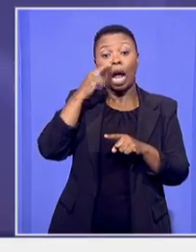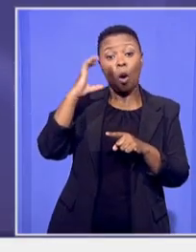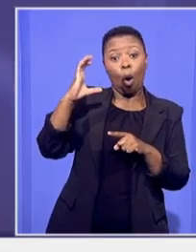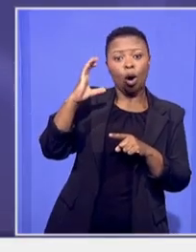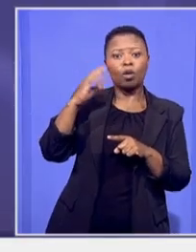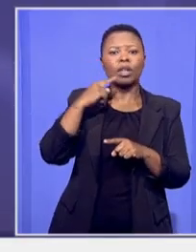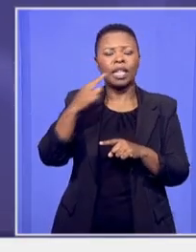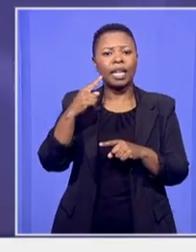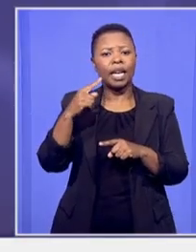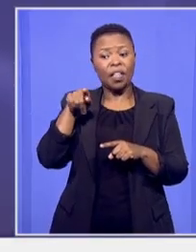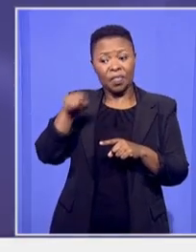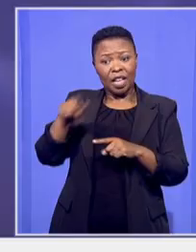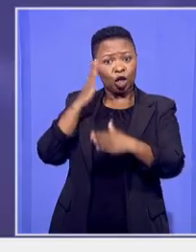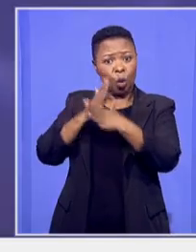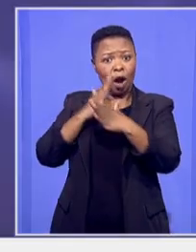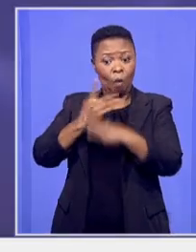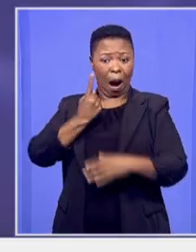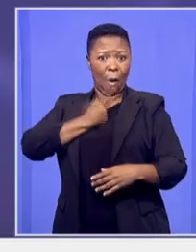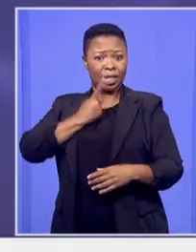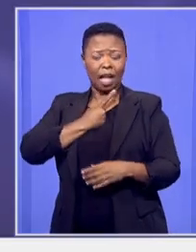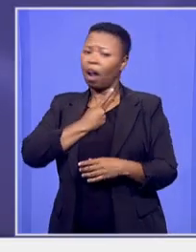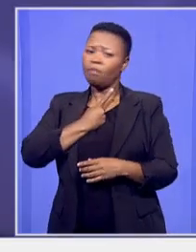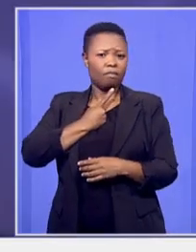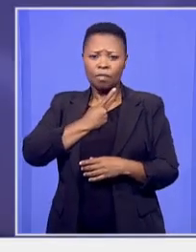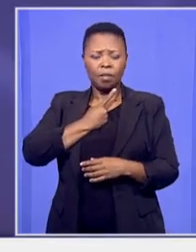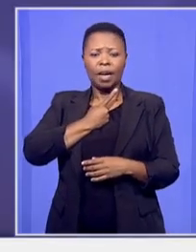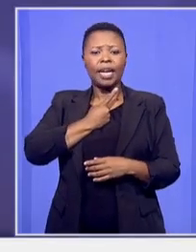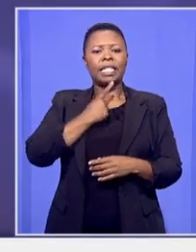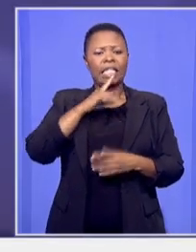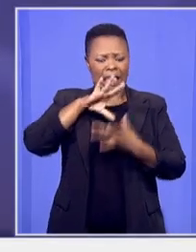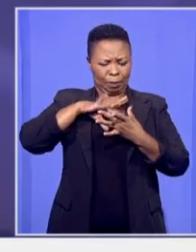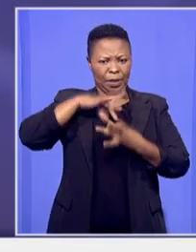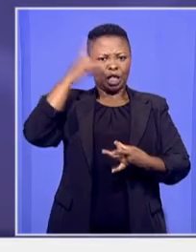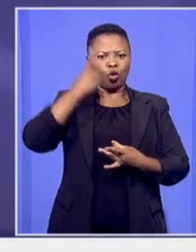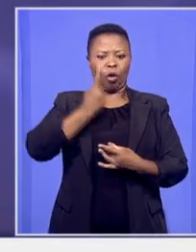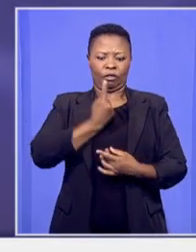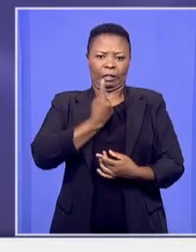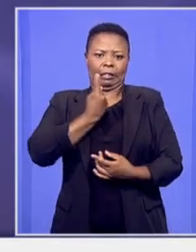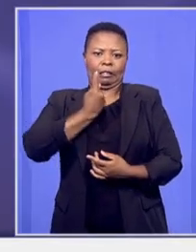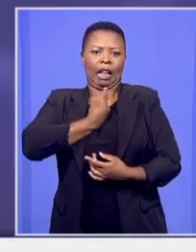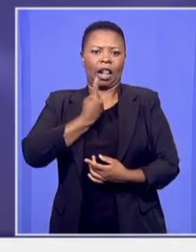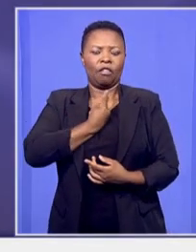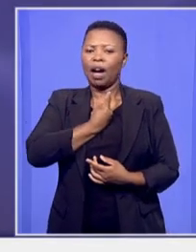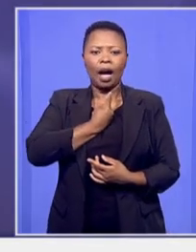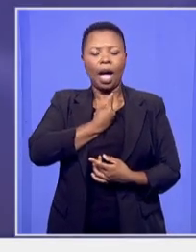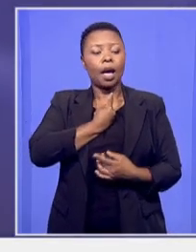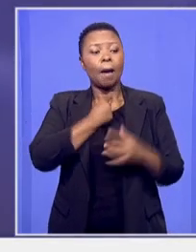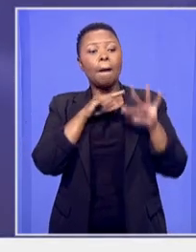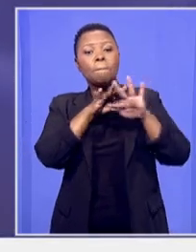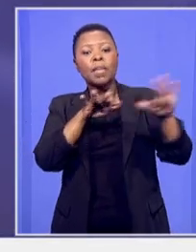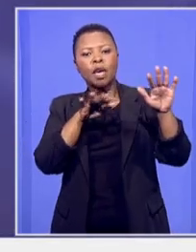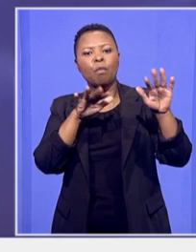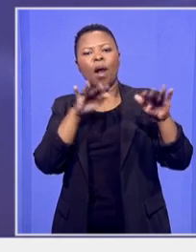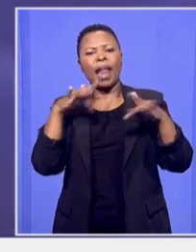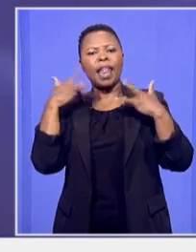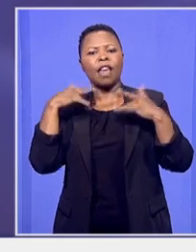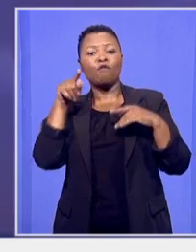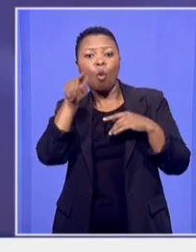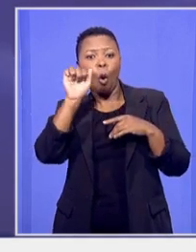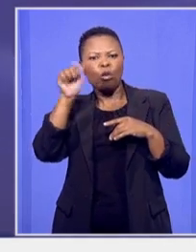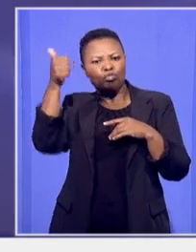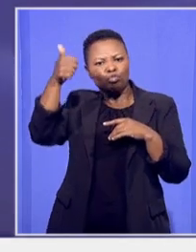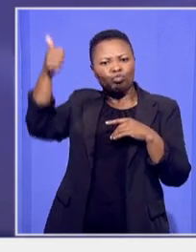for ourselves kill the spirit of self and do not live above your people this is the antithesis